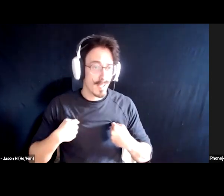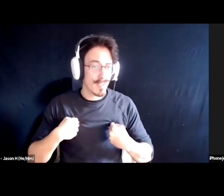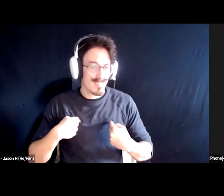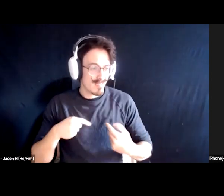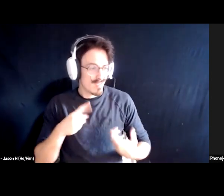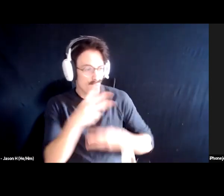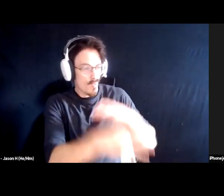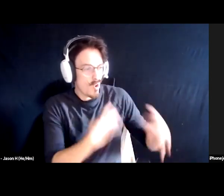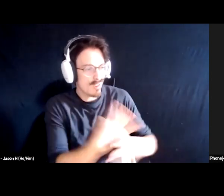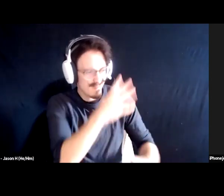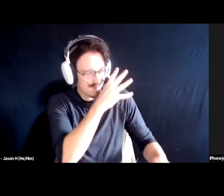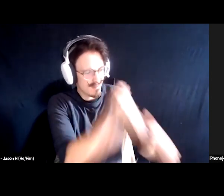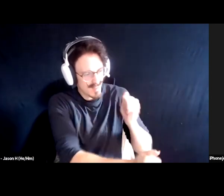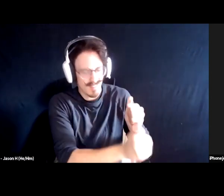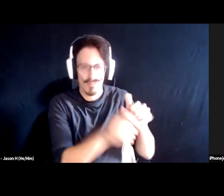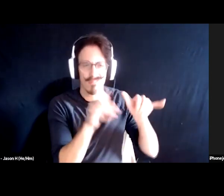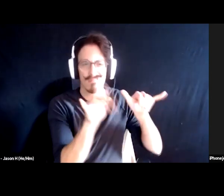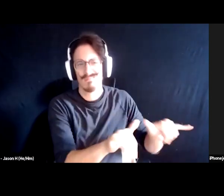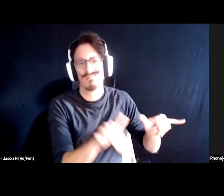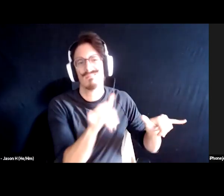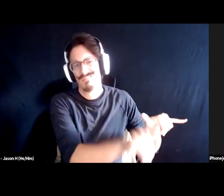is always gonna stay the same.